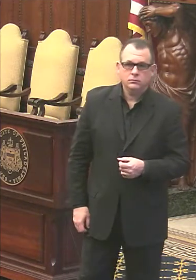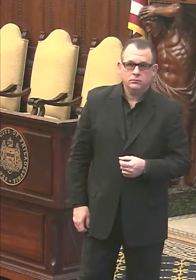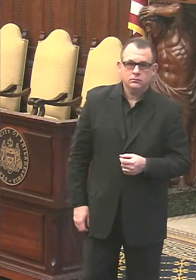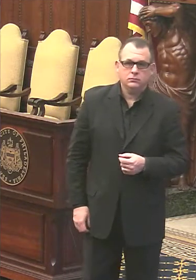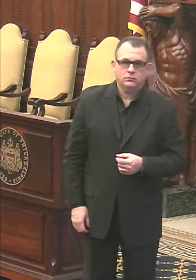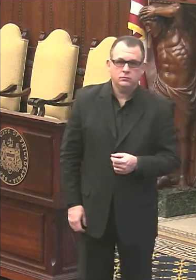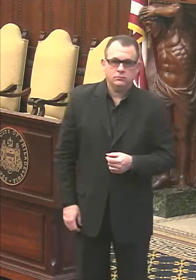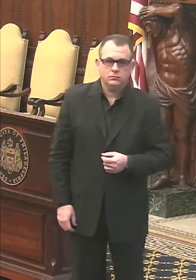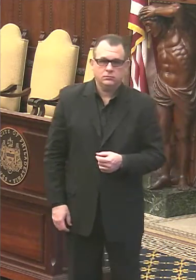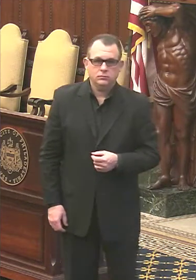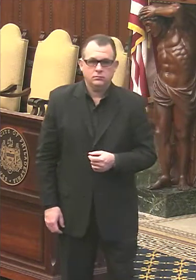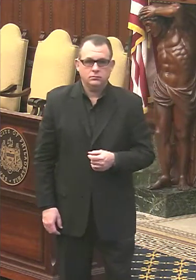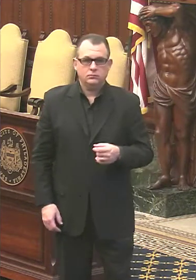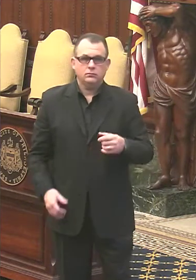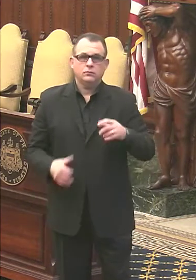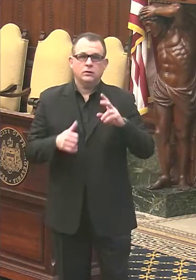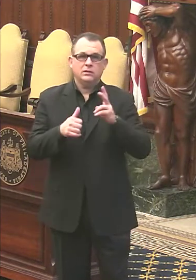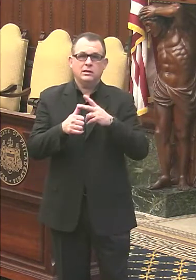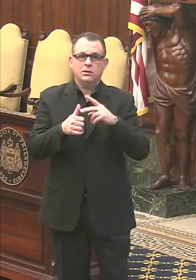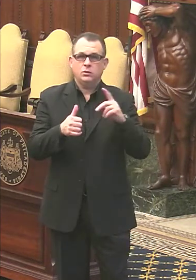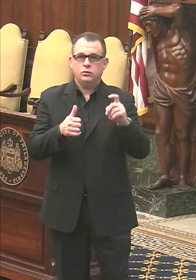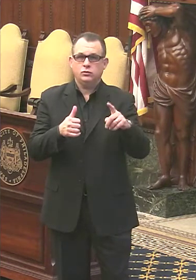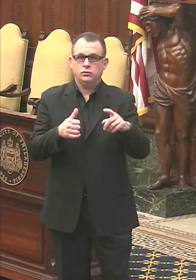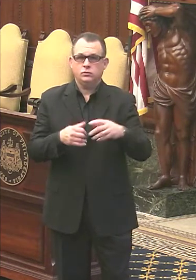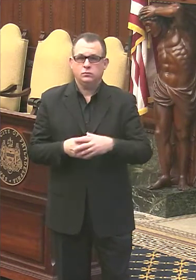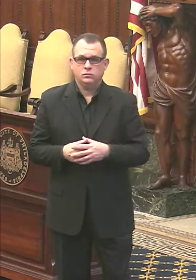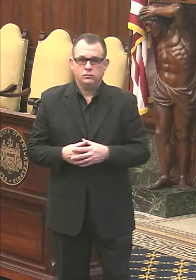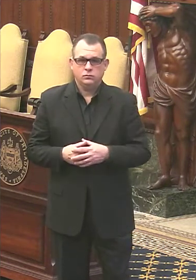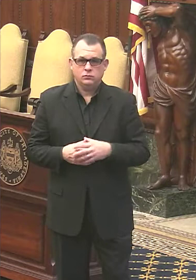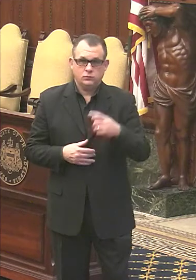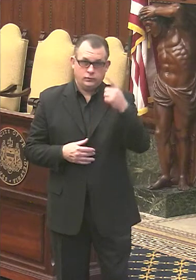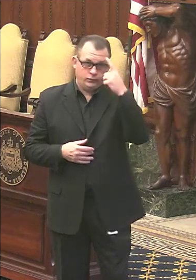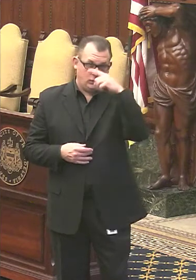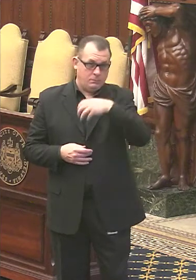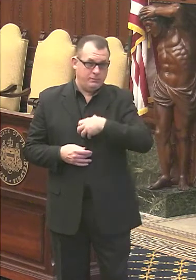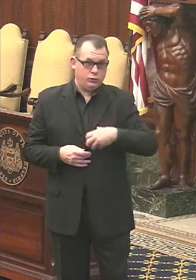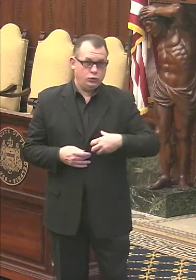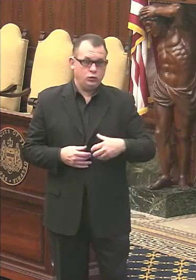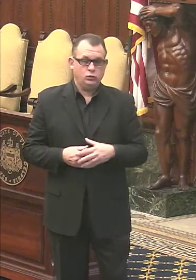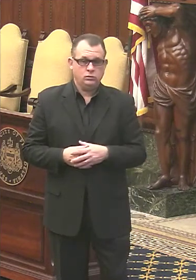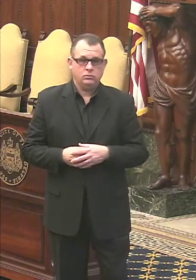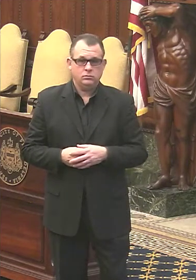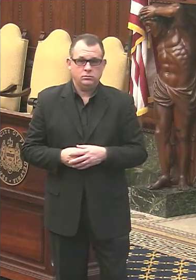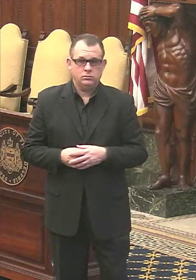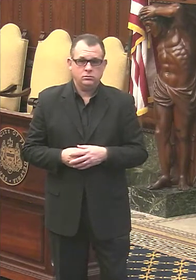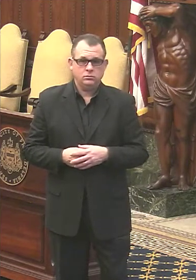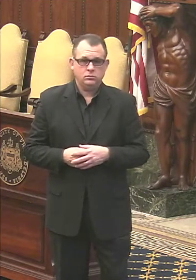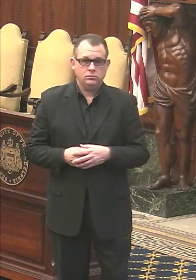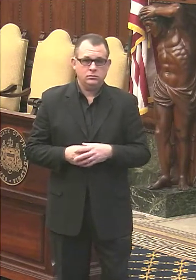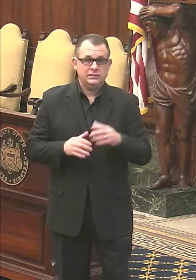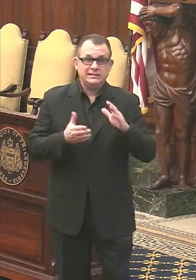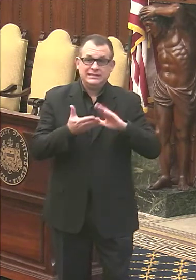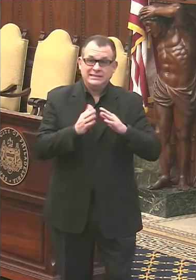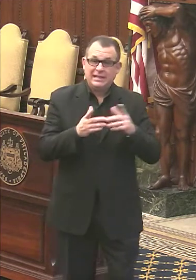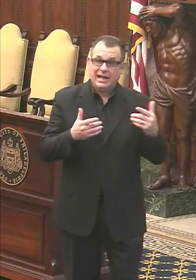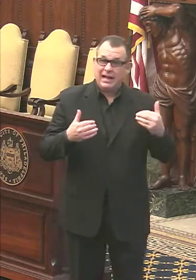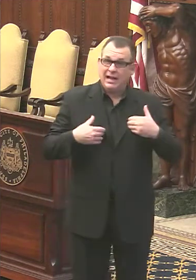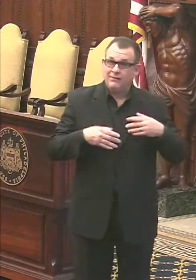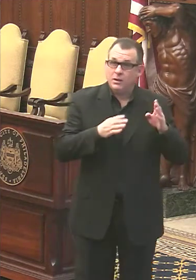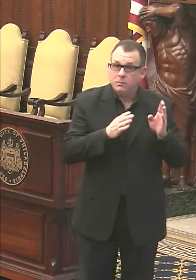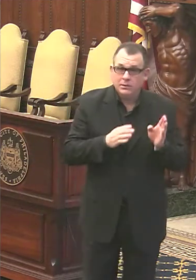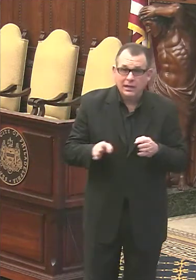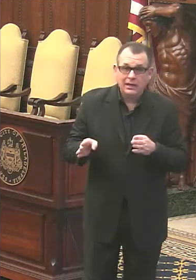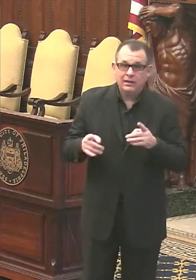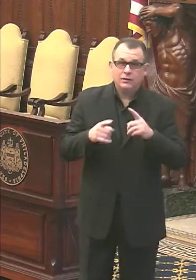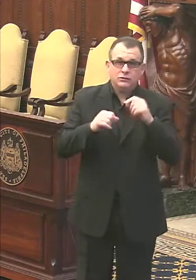Okay. And my second question, please, goes for the mayor. Does the city have a plan or strategy to help 75 years old,